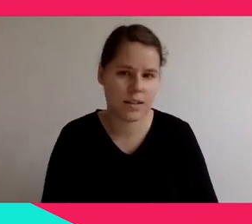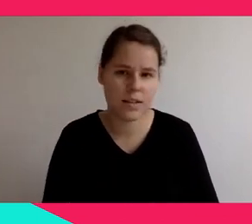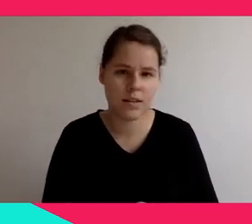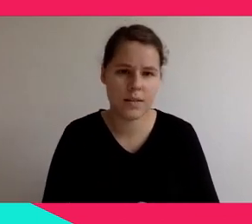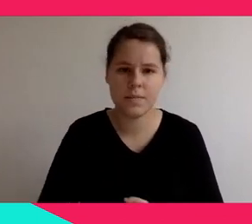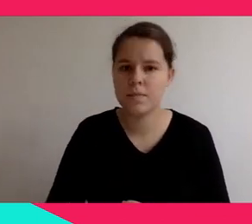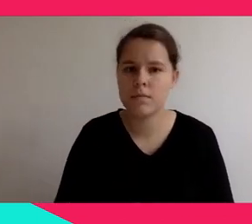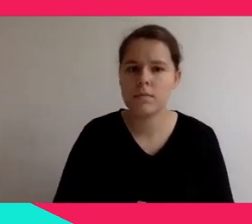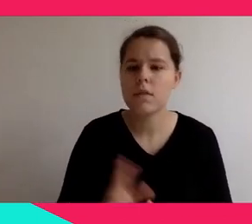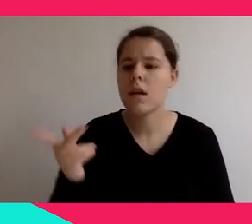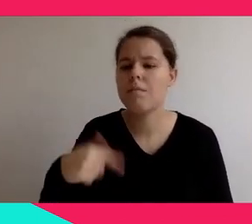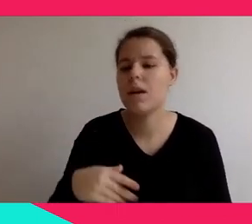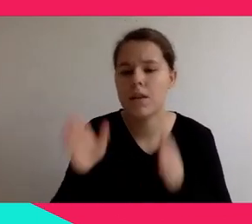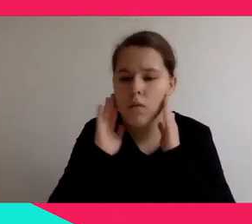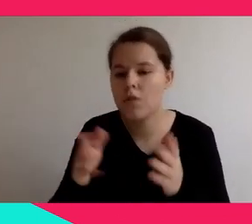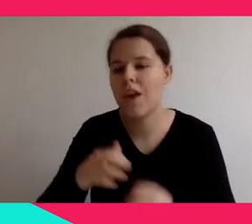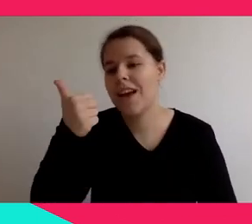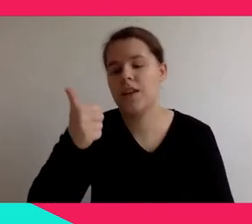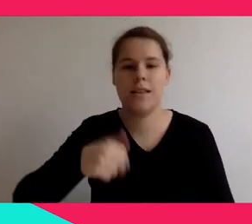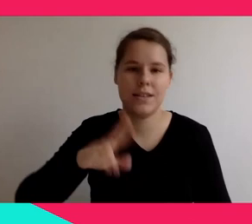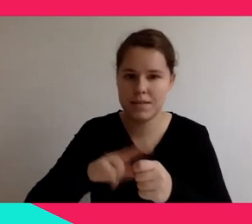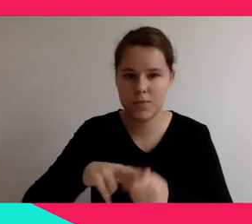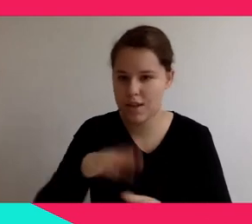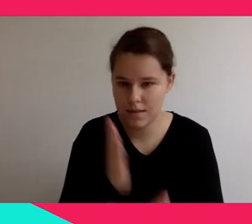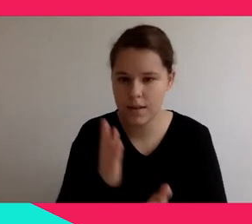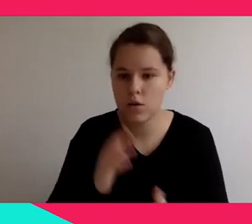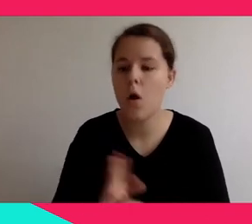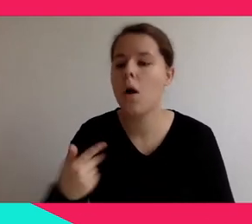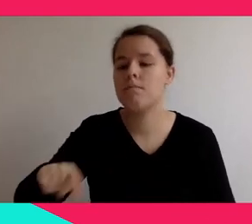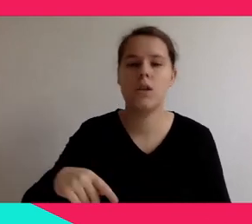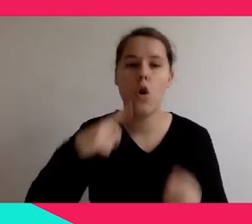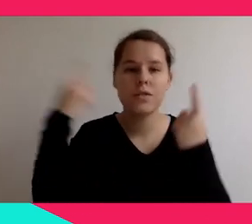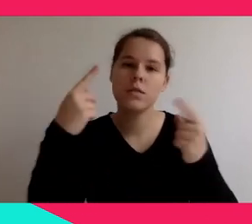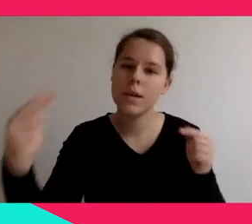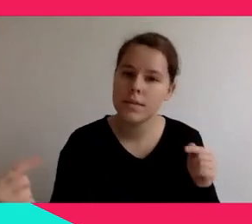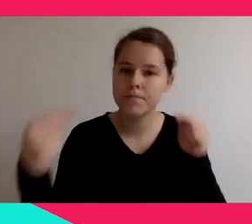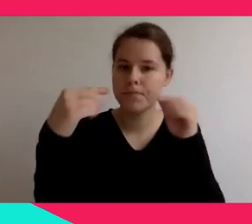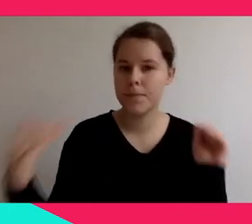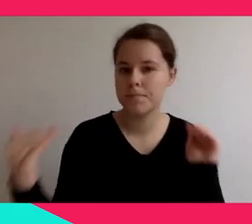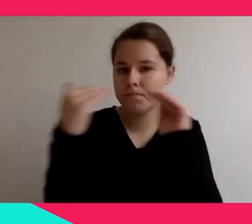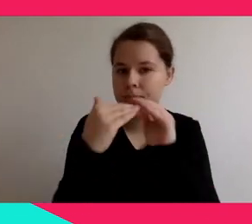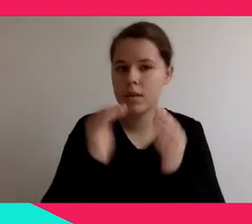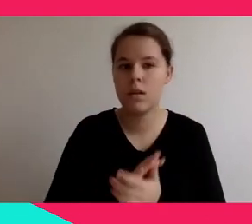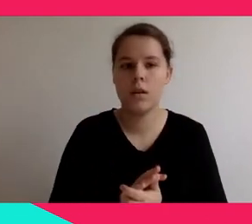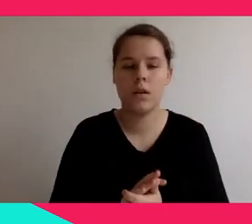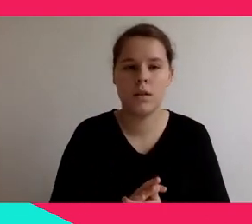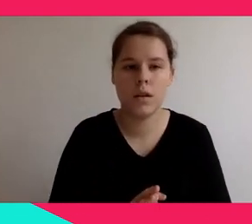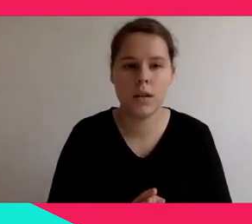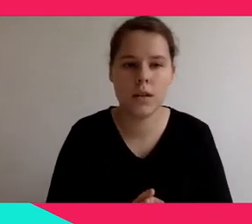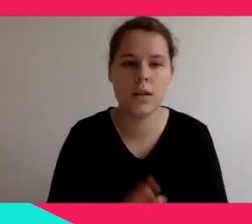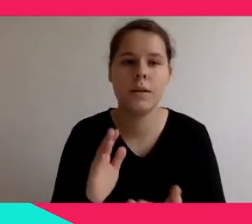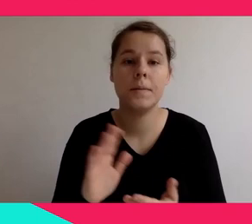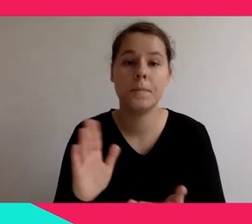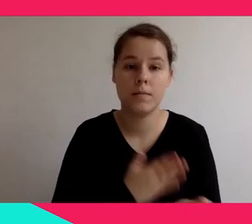So, for example, in the immersive expedition, we use a backpack because we need power. We need